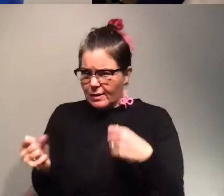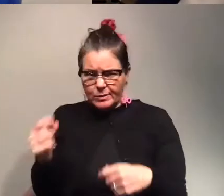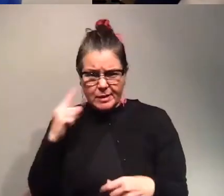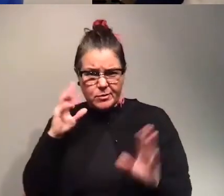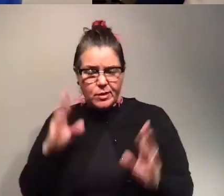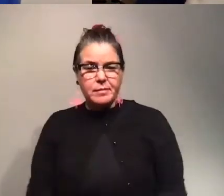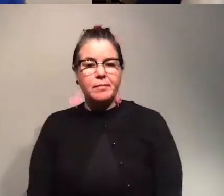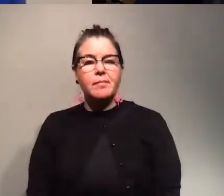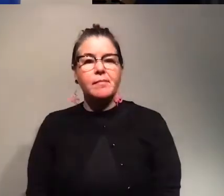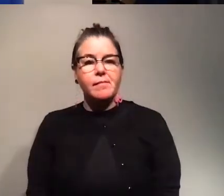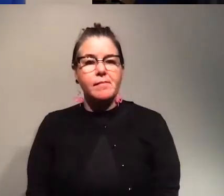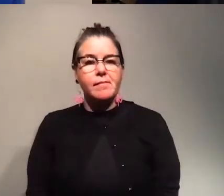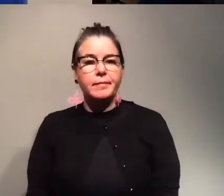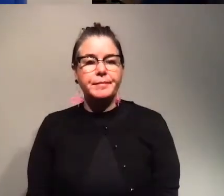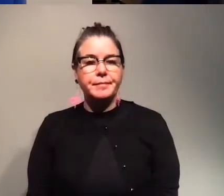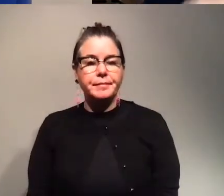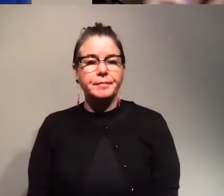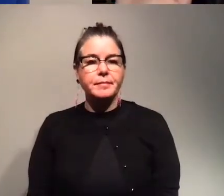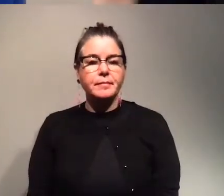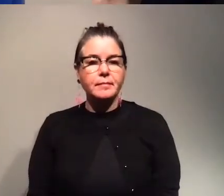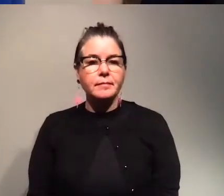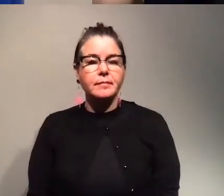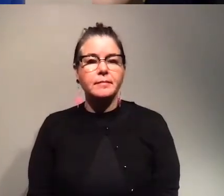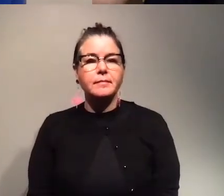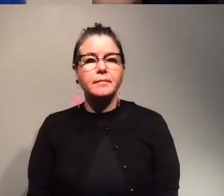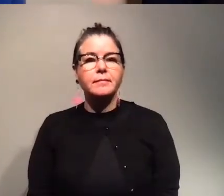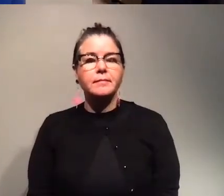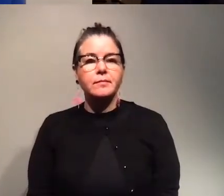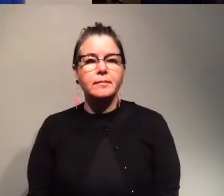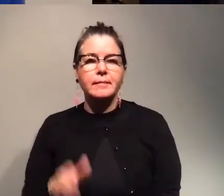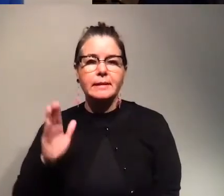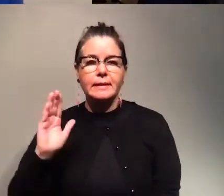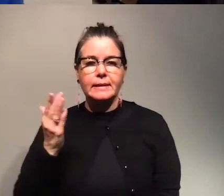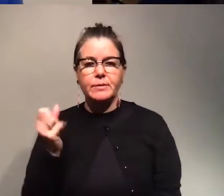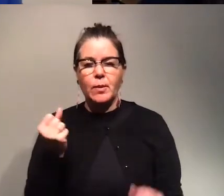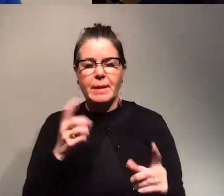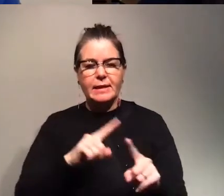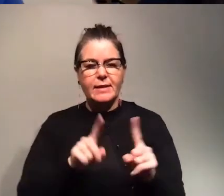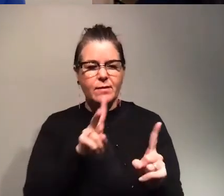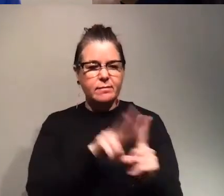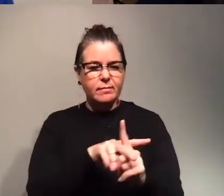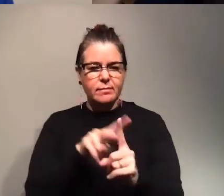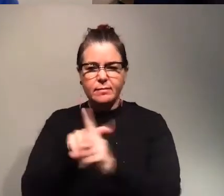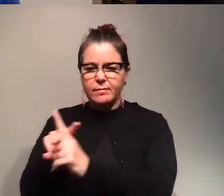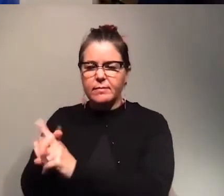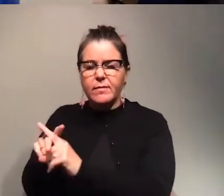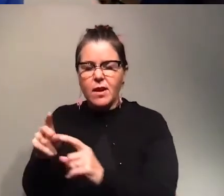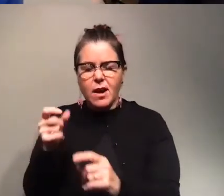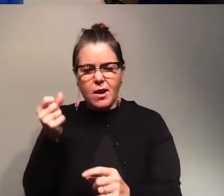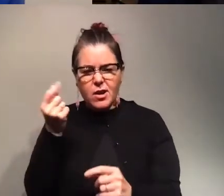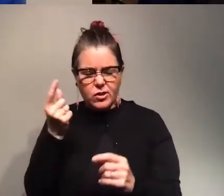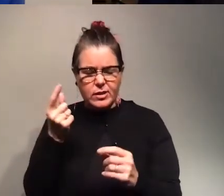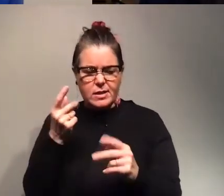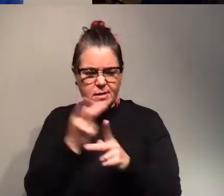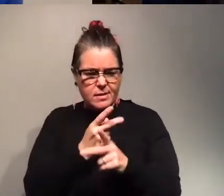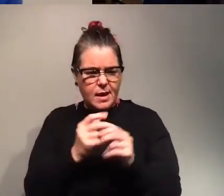that's awesome um so as it seems like there are so many applications for understanding like how to keep